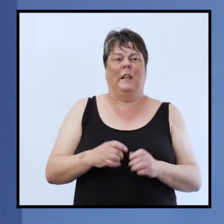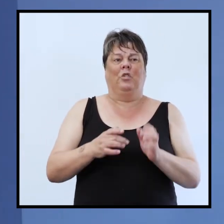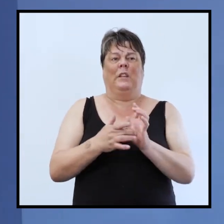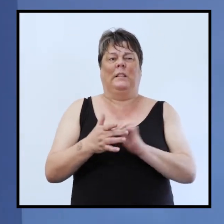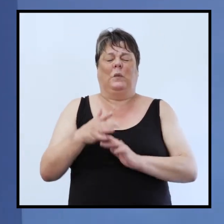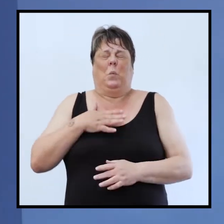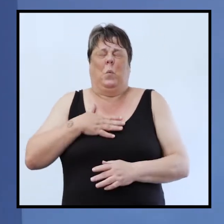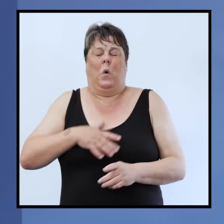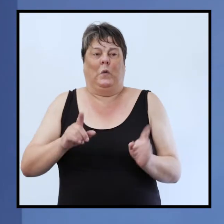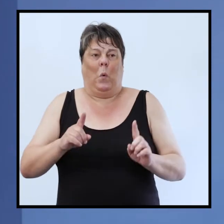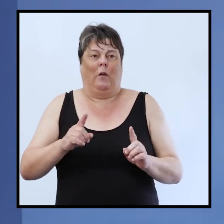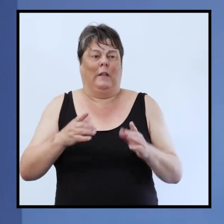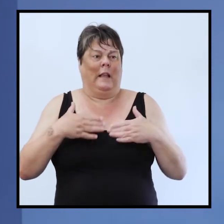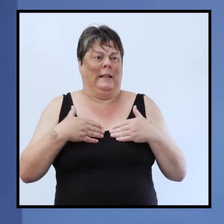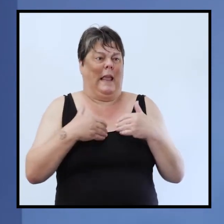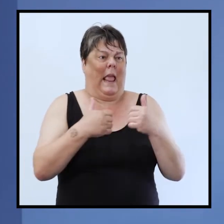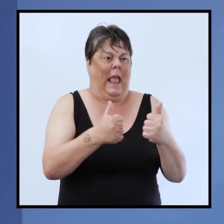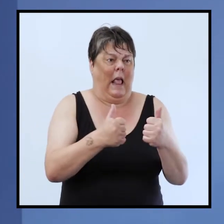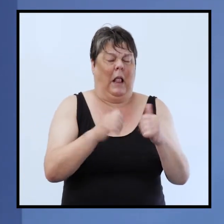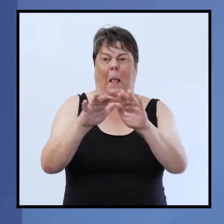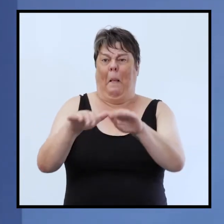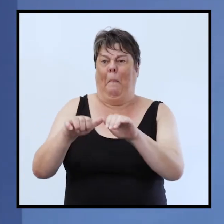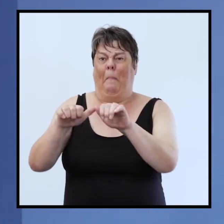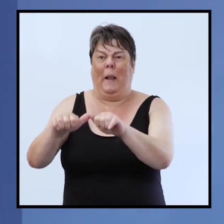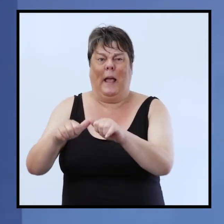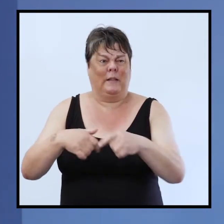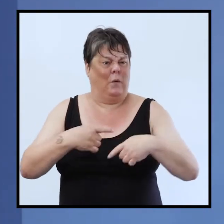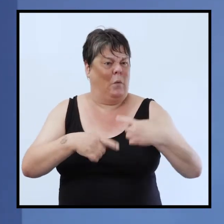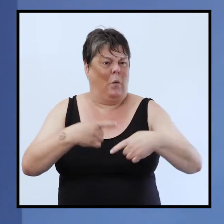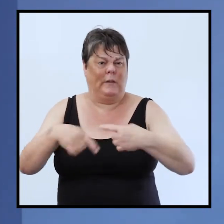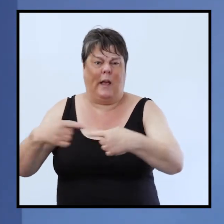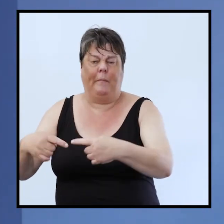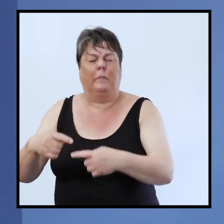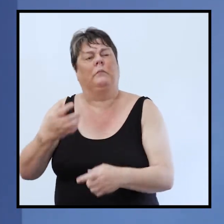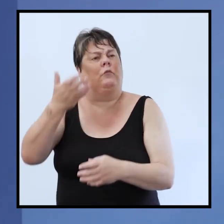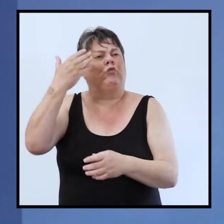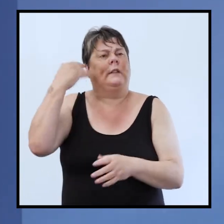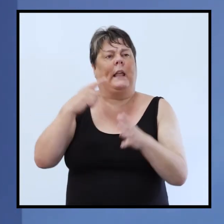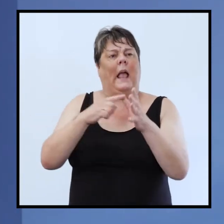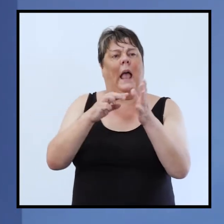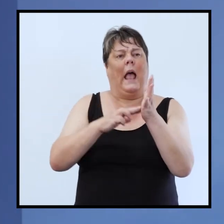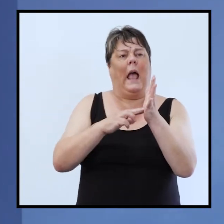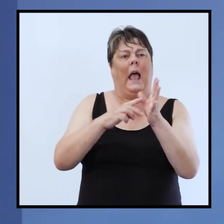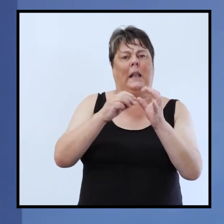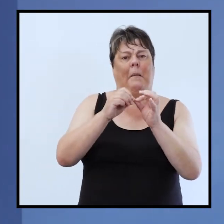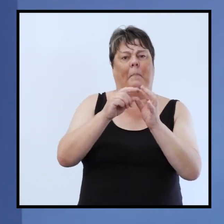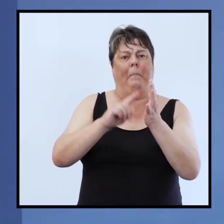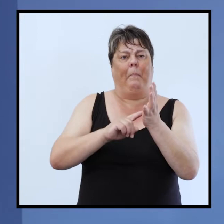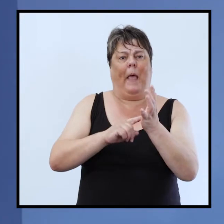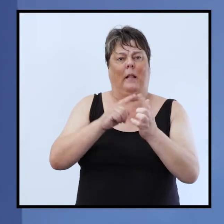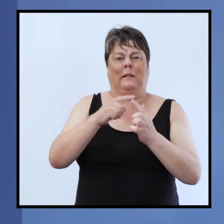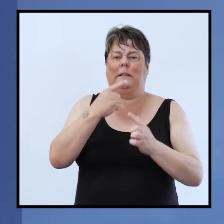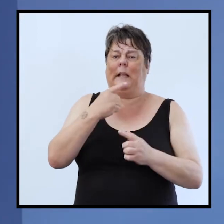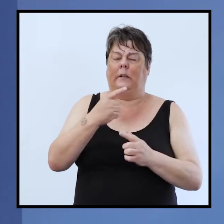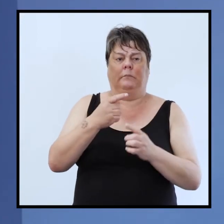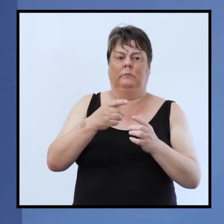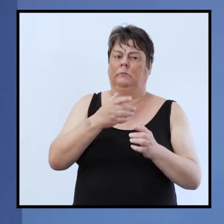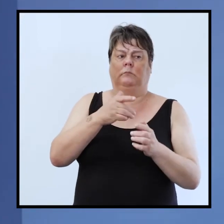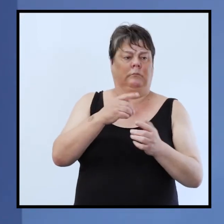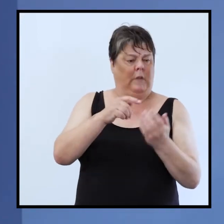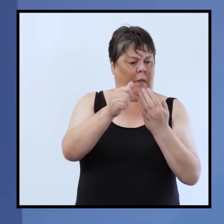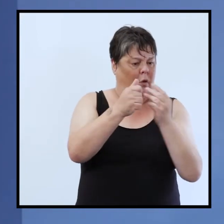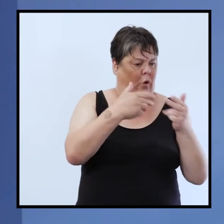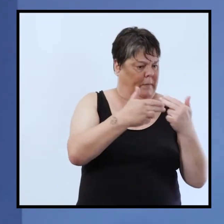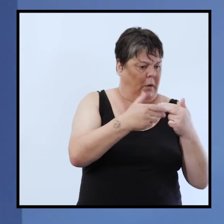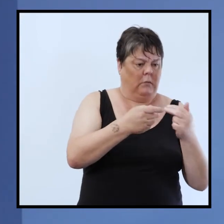and bless annabel reminded us a few weeks ago in one of in her talk that in the gospels everyone who comes to jesus and asks for